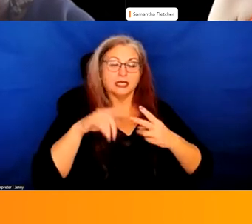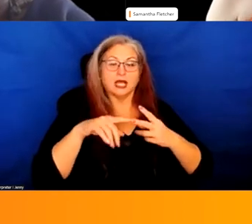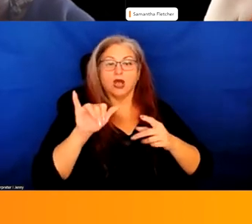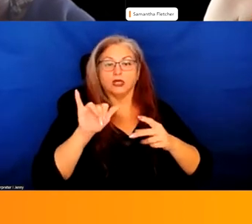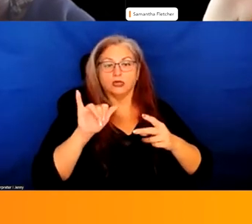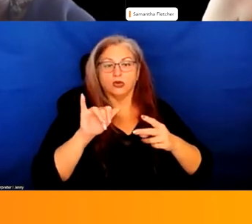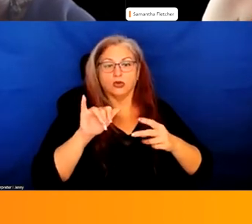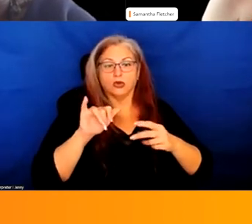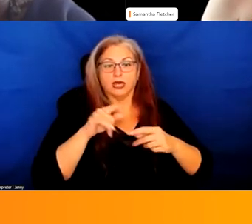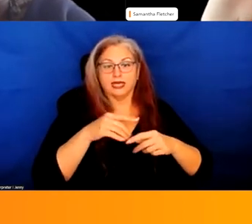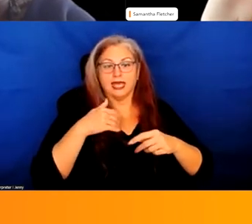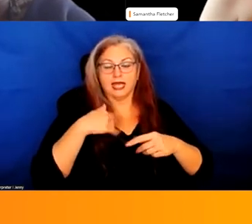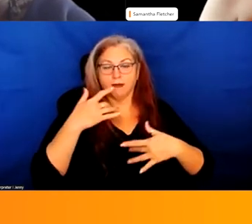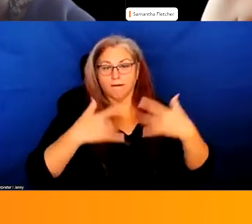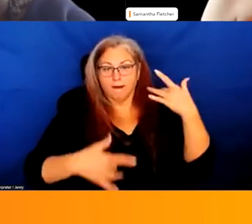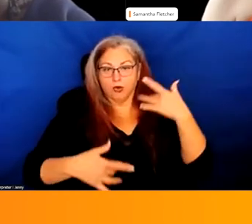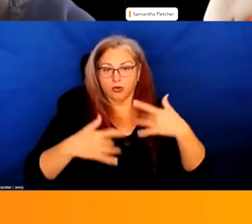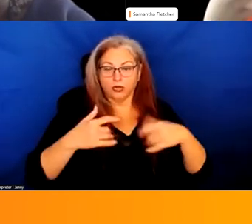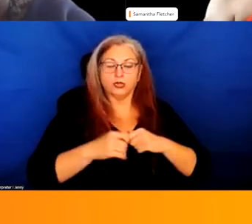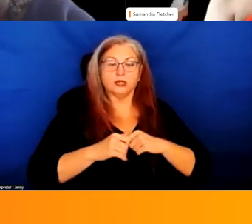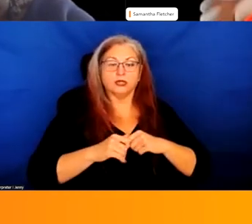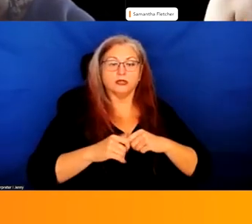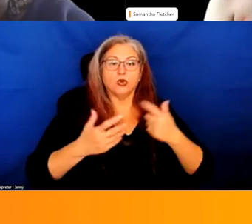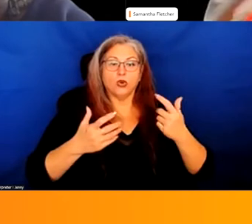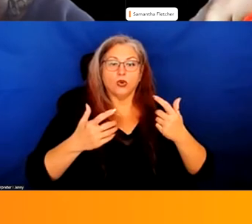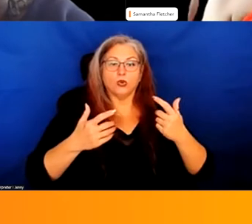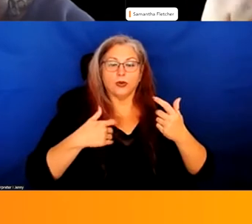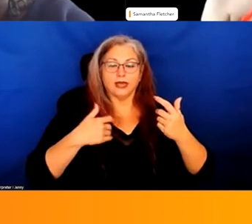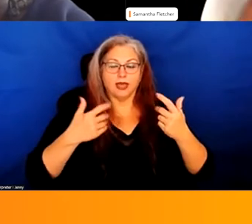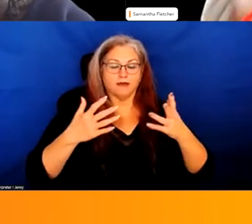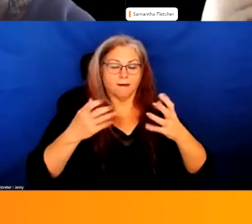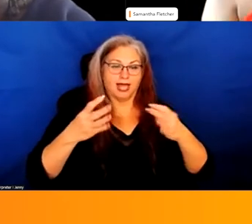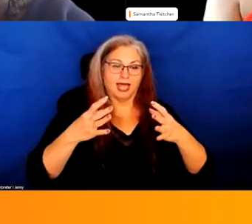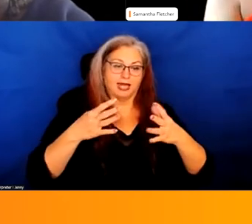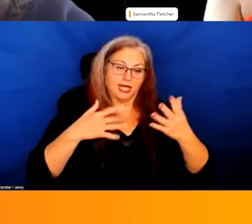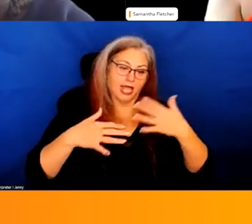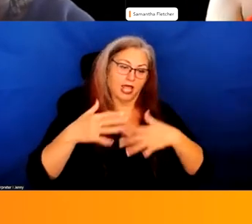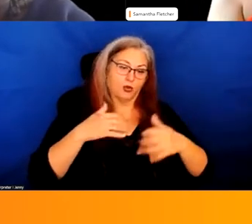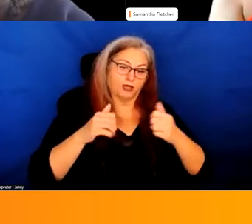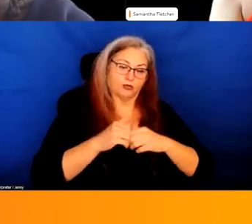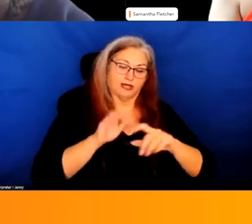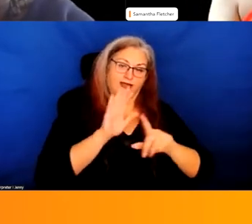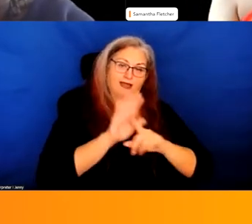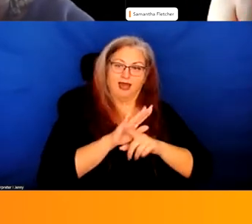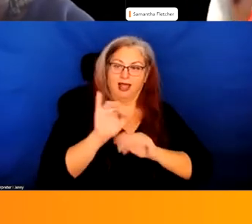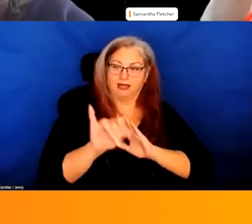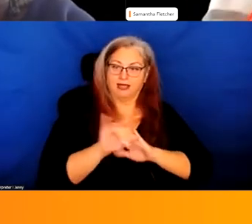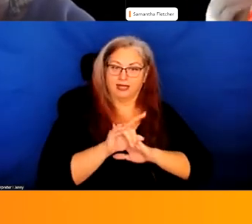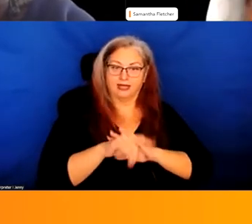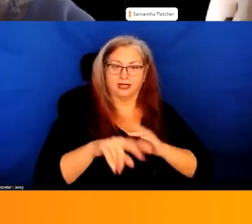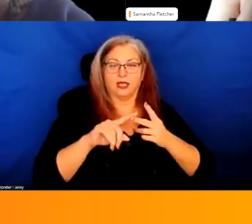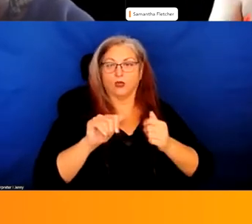has bipolar. And so we've had many interactions with that identity, with